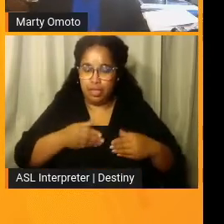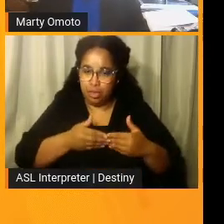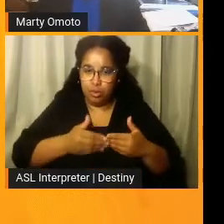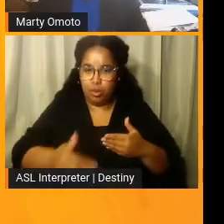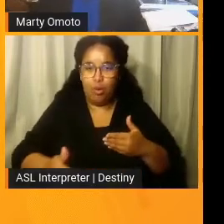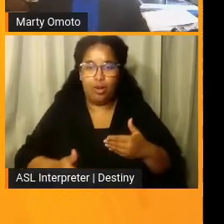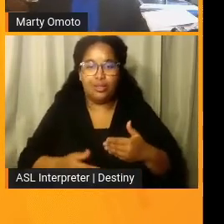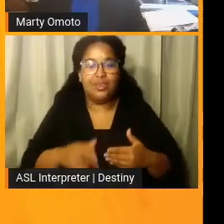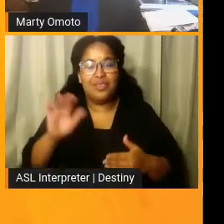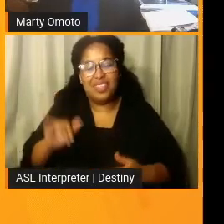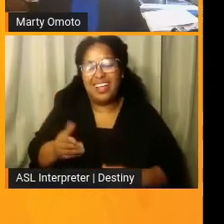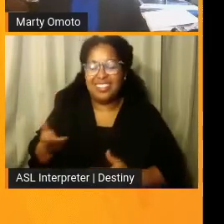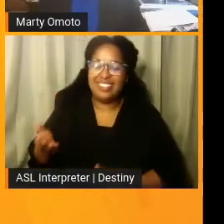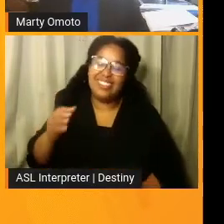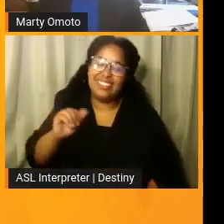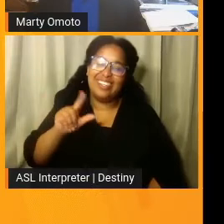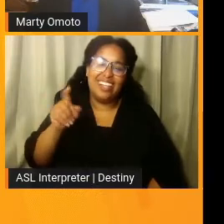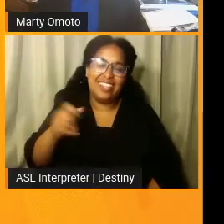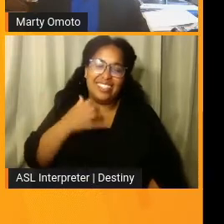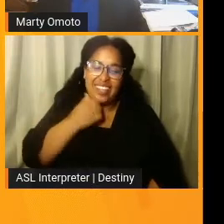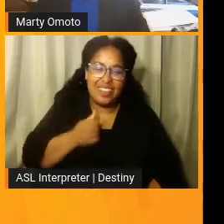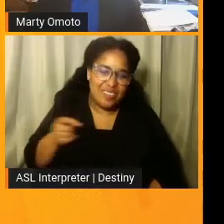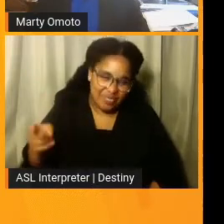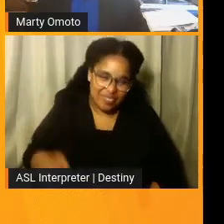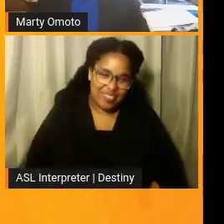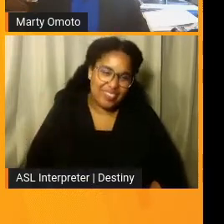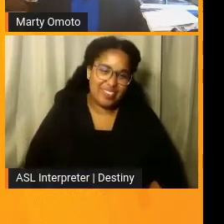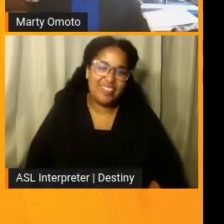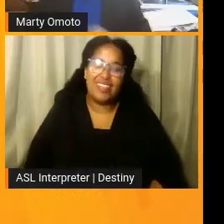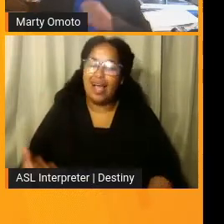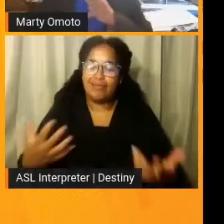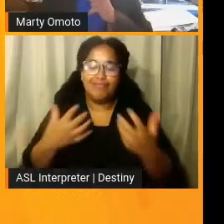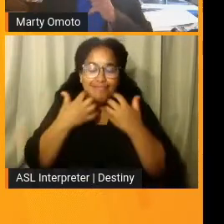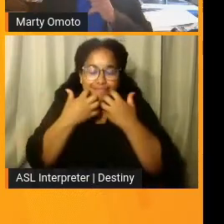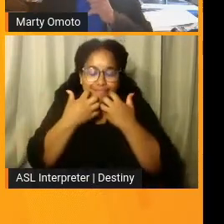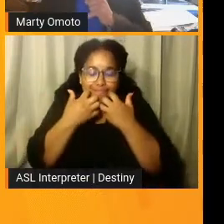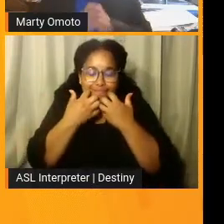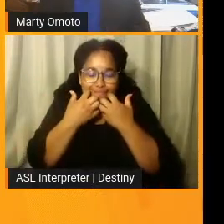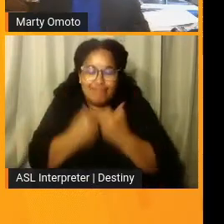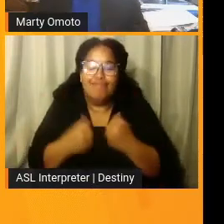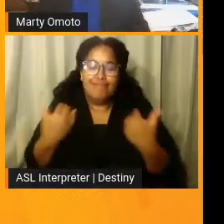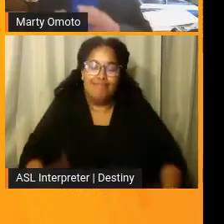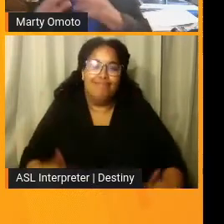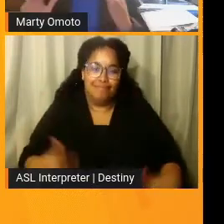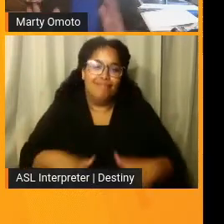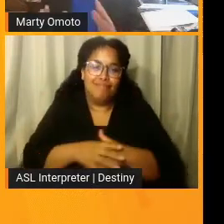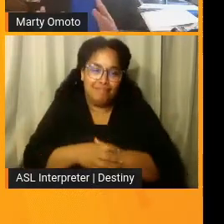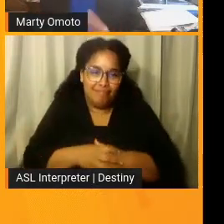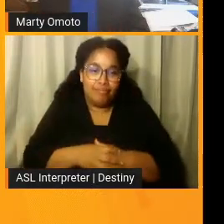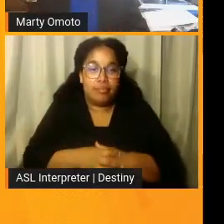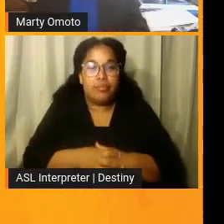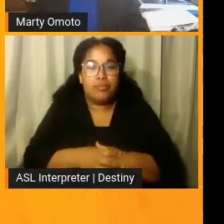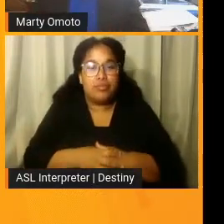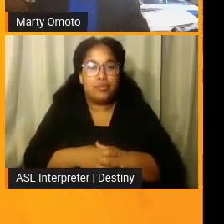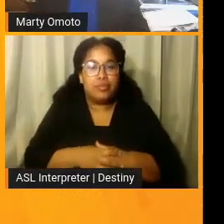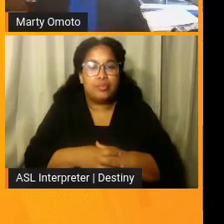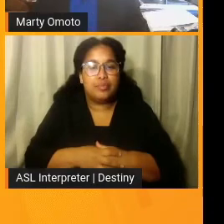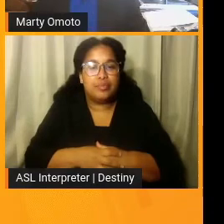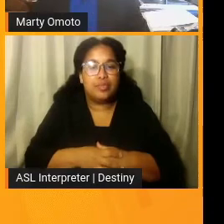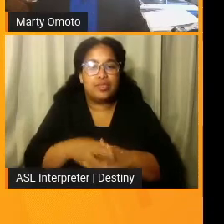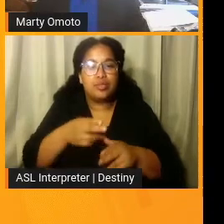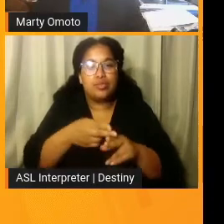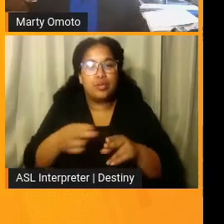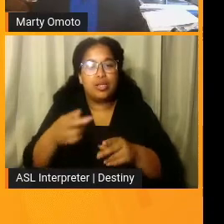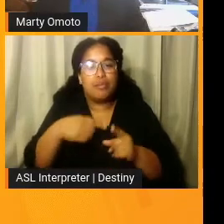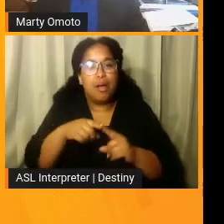and I love him and he means the world to me. Um, just to quickly about